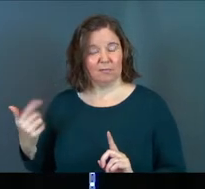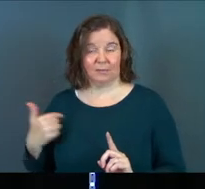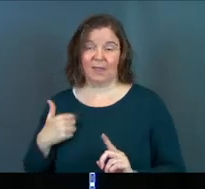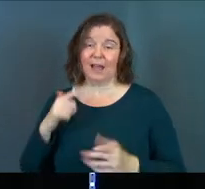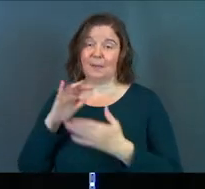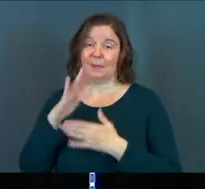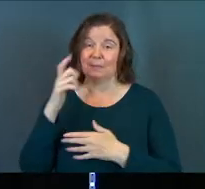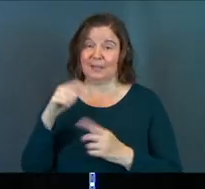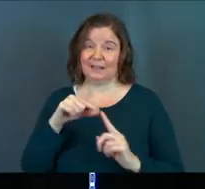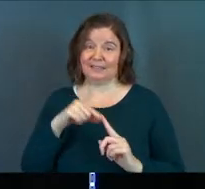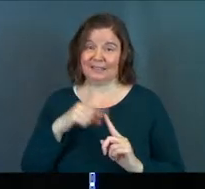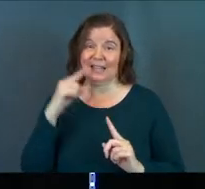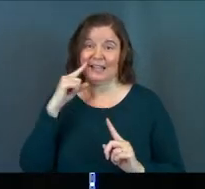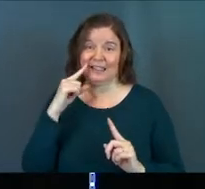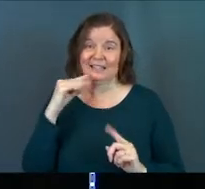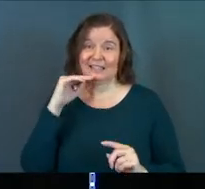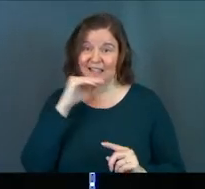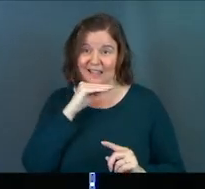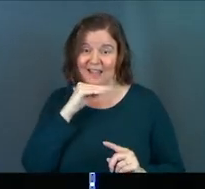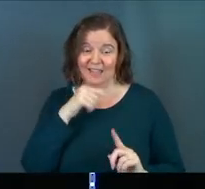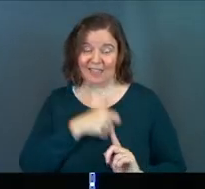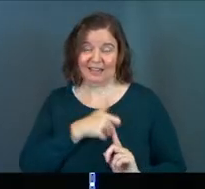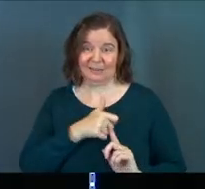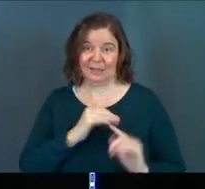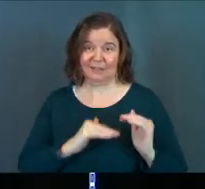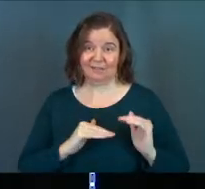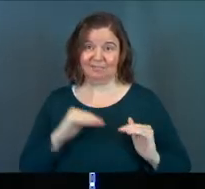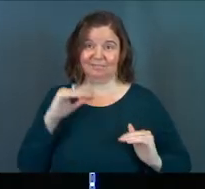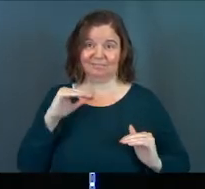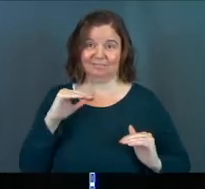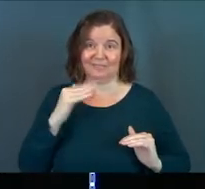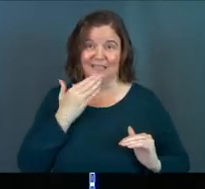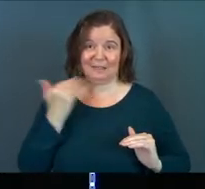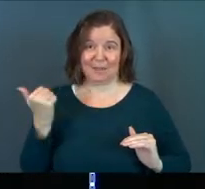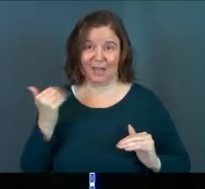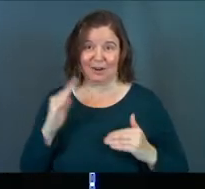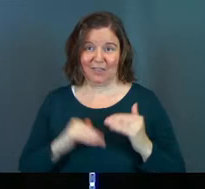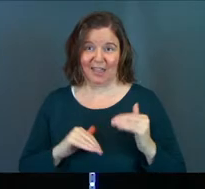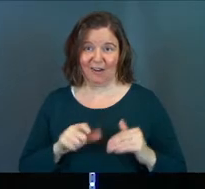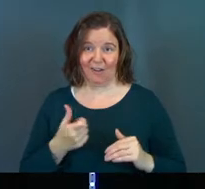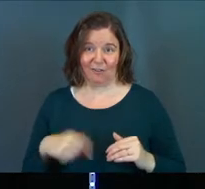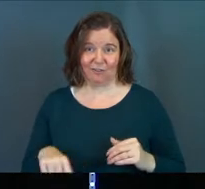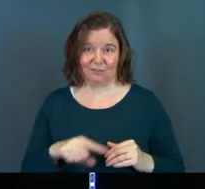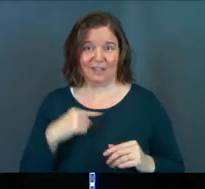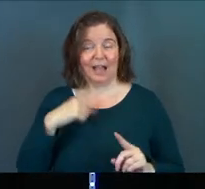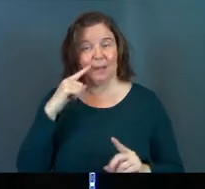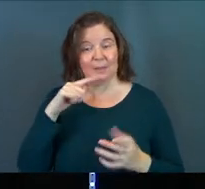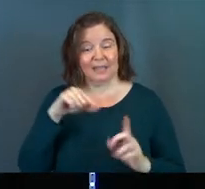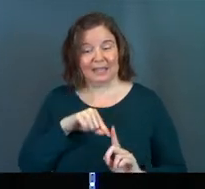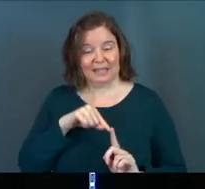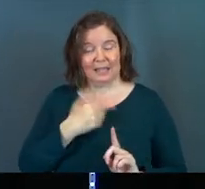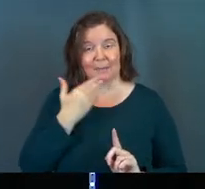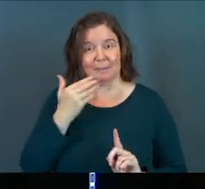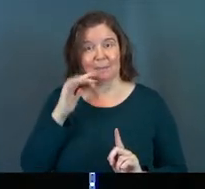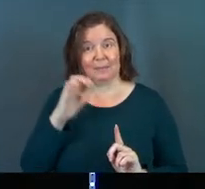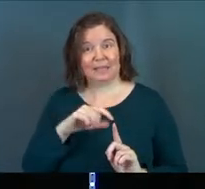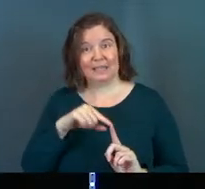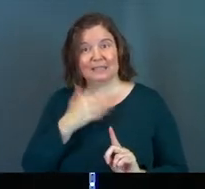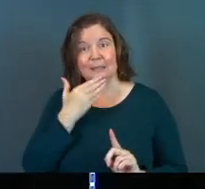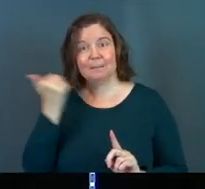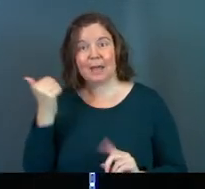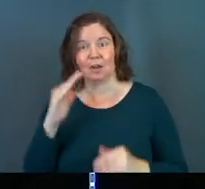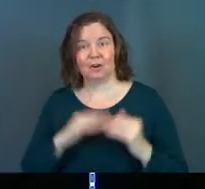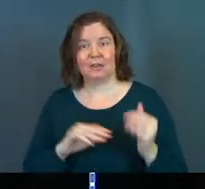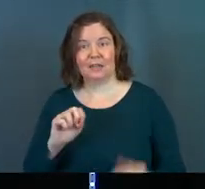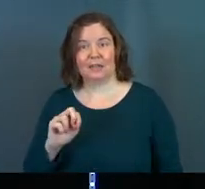I believe it's because Jonah believes this lie, that he is better than. I believe that Jonah believes he is better than the